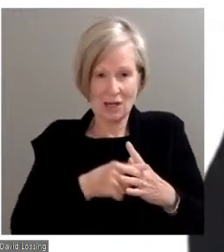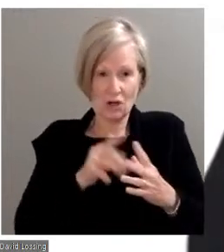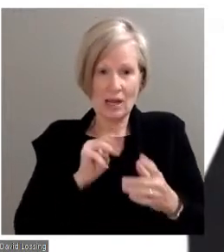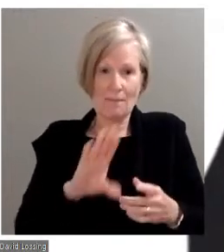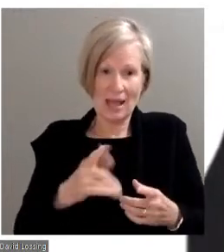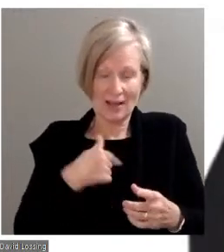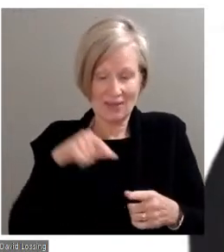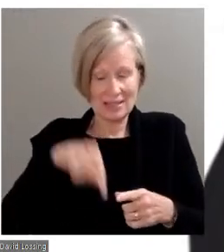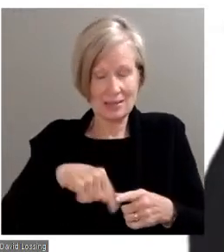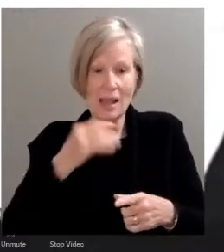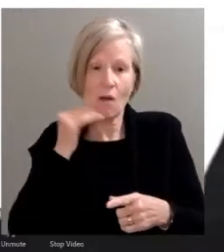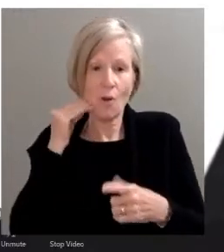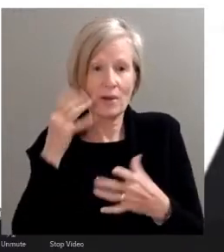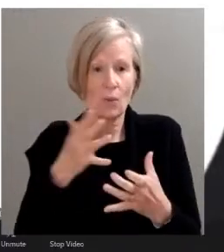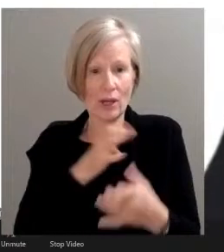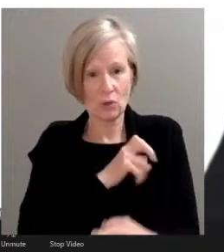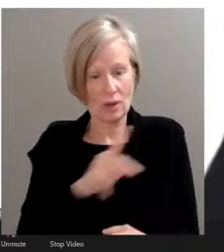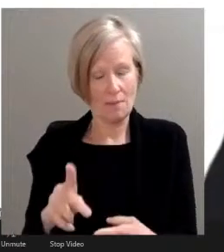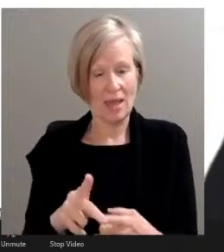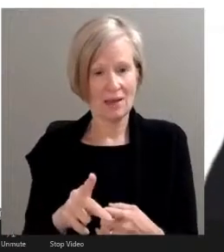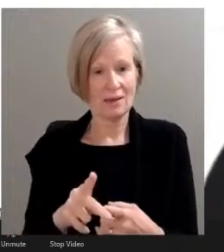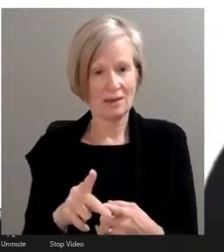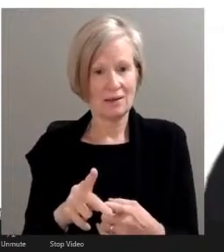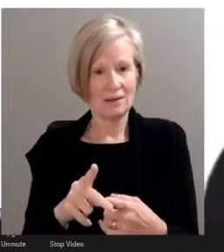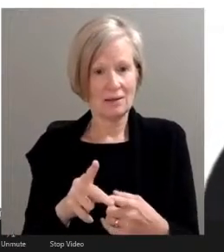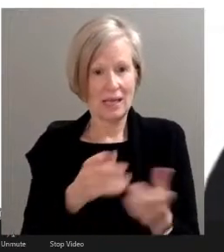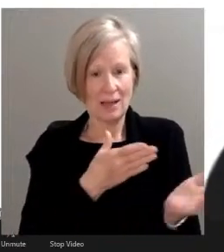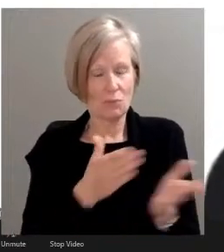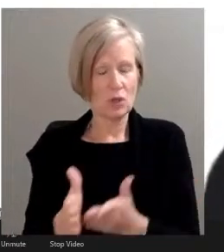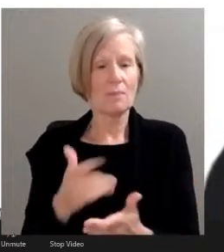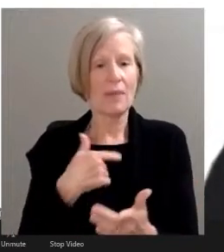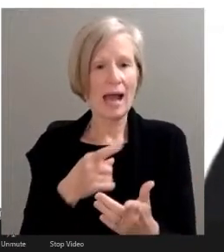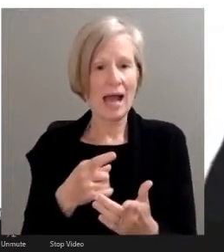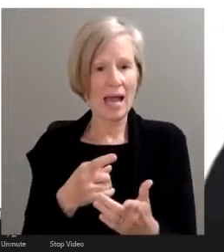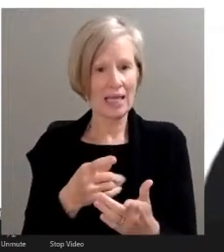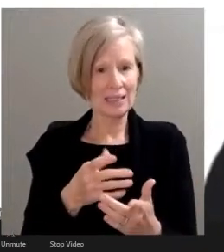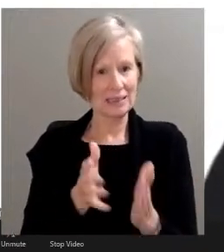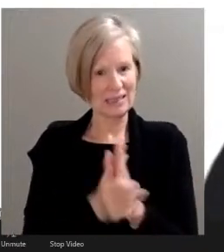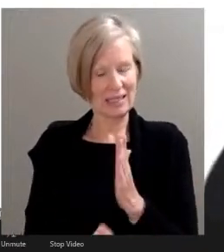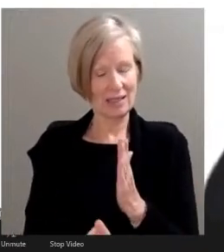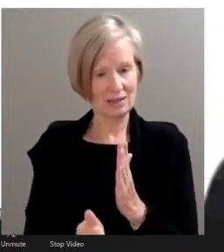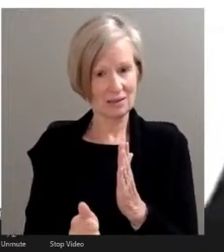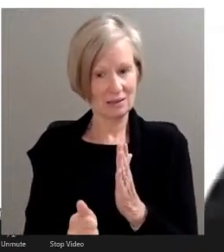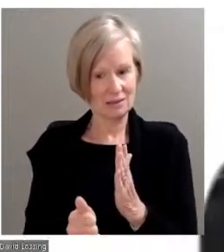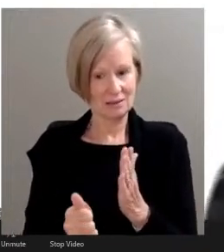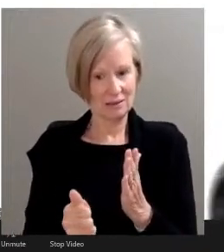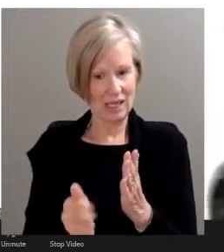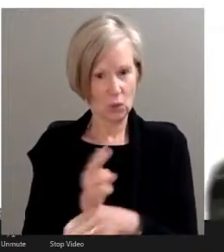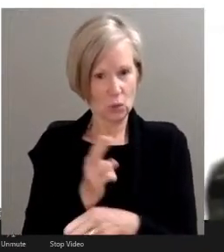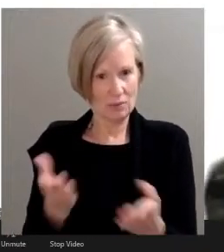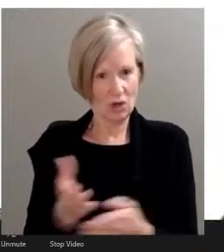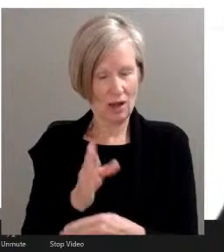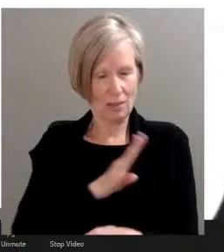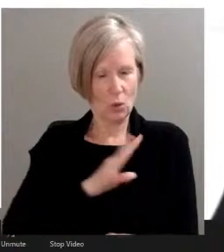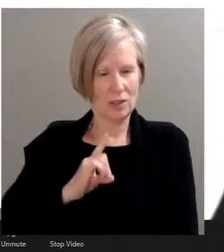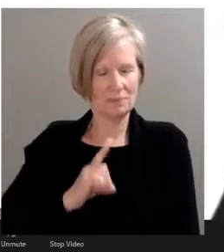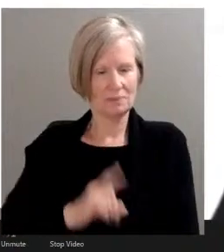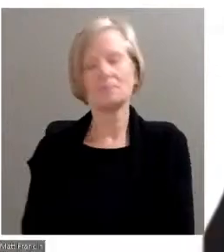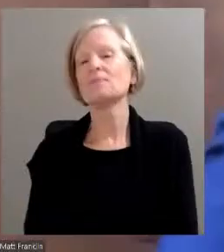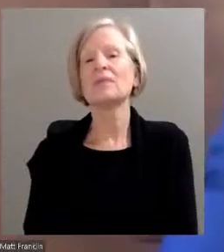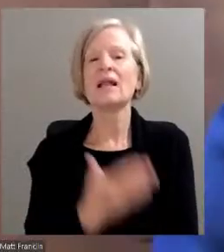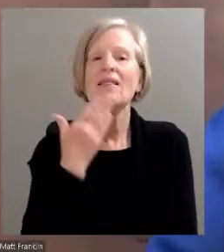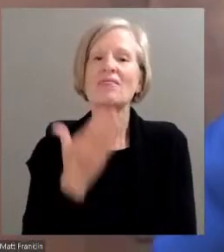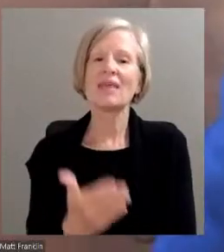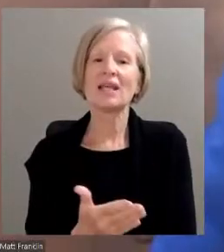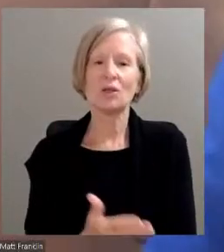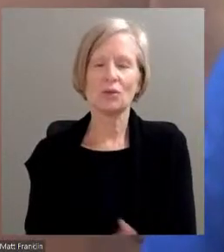my home. And I want to come back and, you know, bring my expertise to bear with the board of trustees. Thank you. All right, Mr. Lasse.